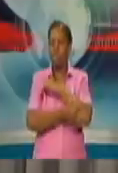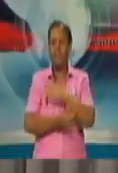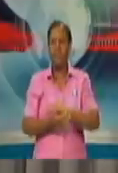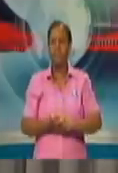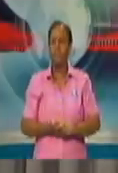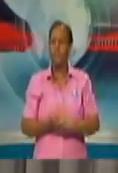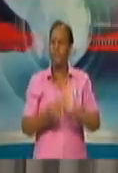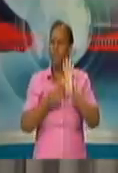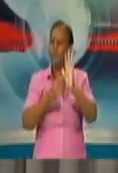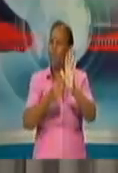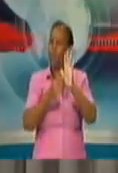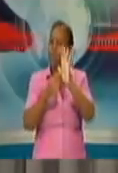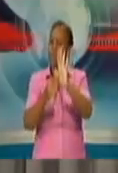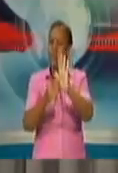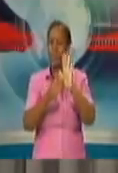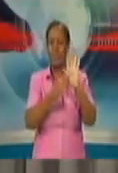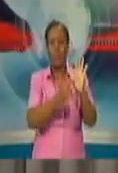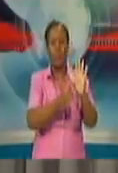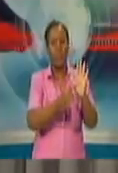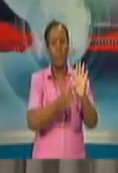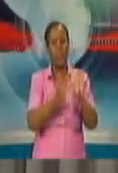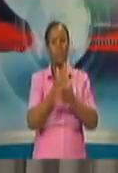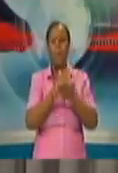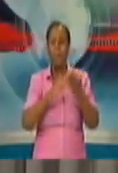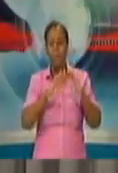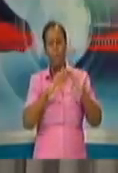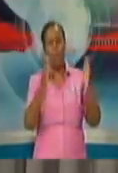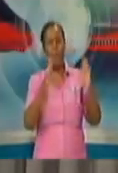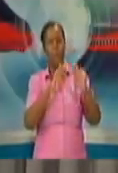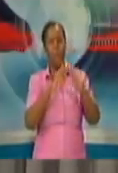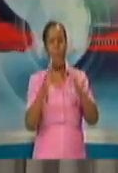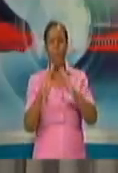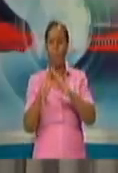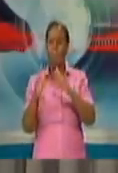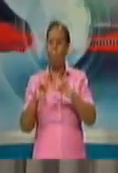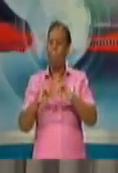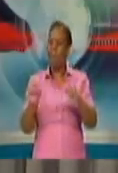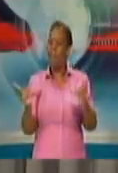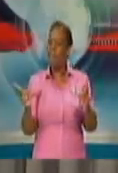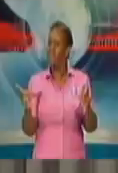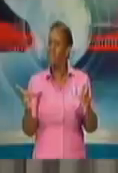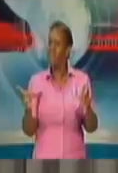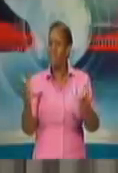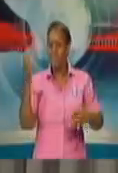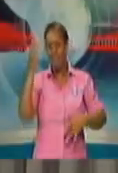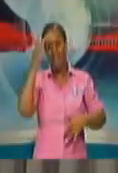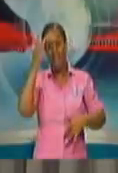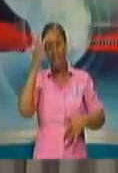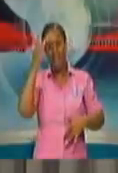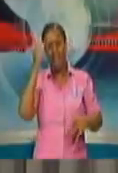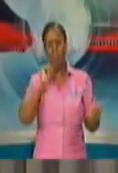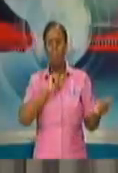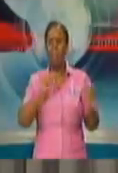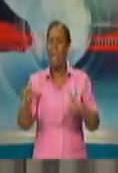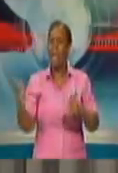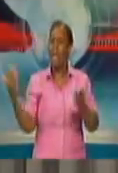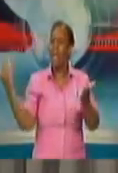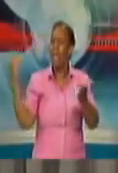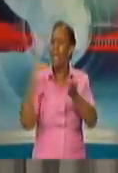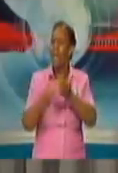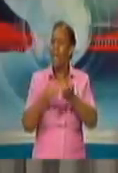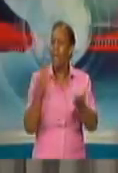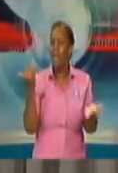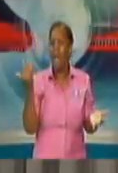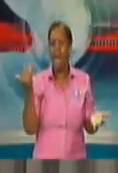the phasing in, but it has not served them well. So business people, we ought to be careful. Going